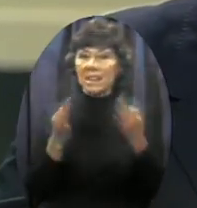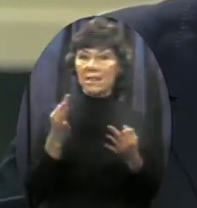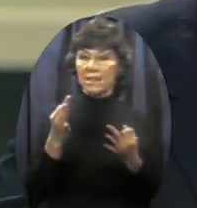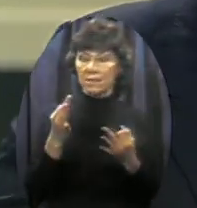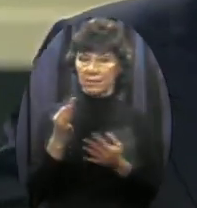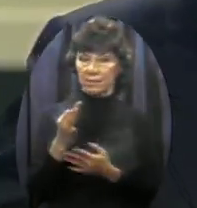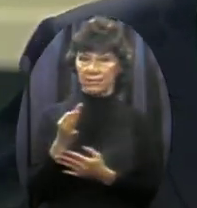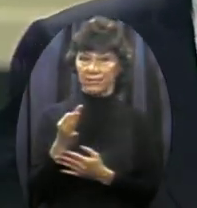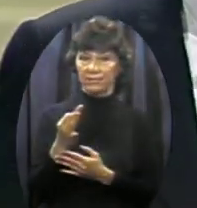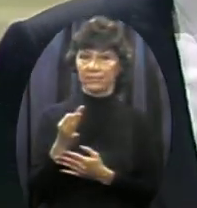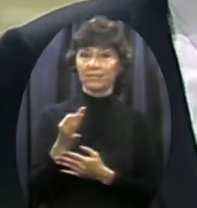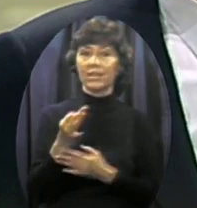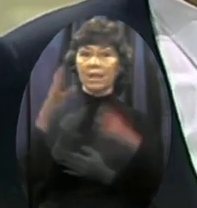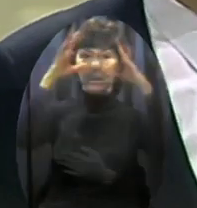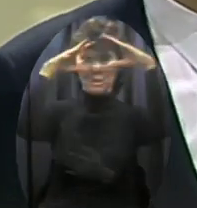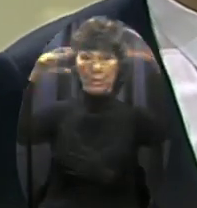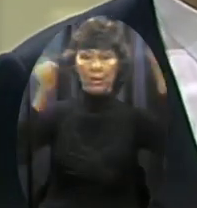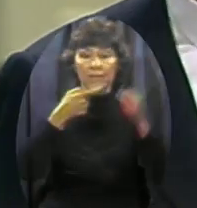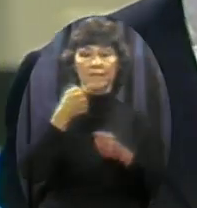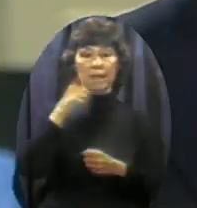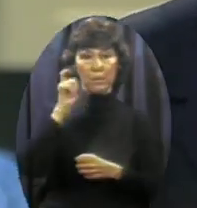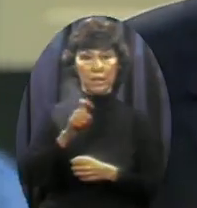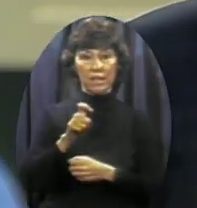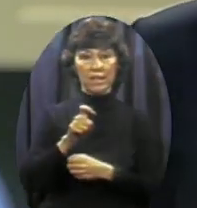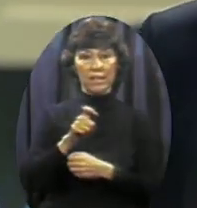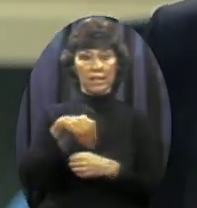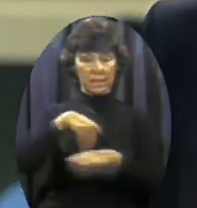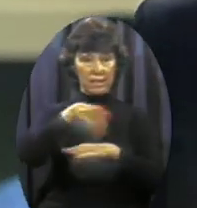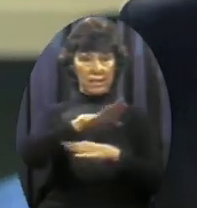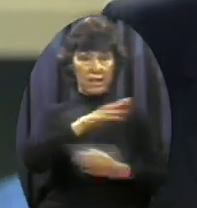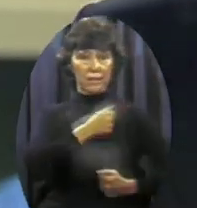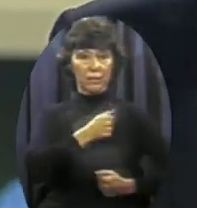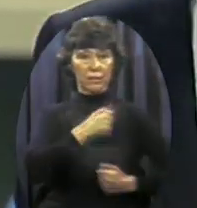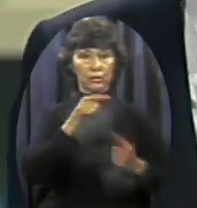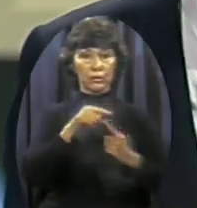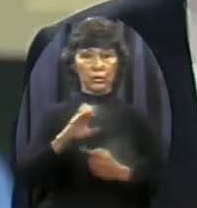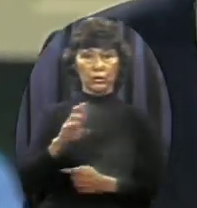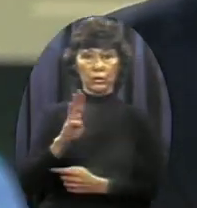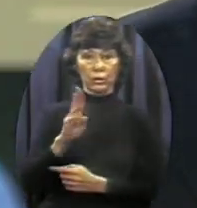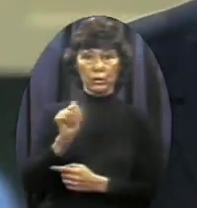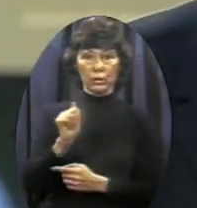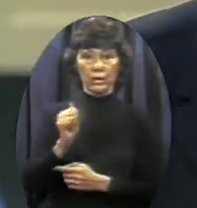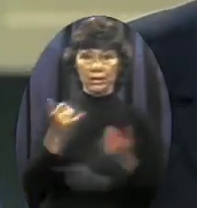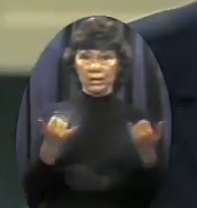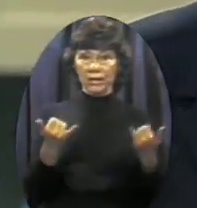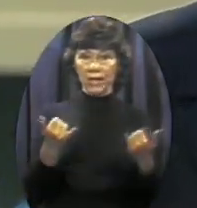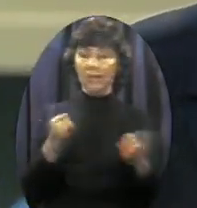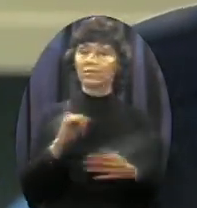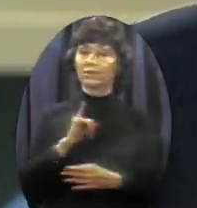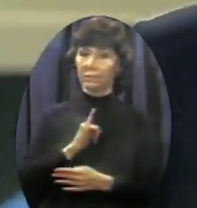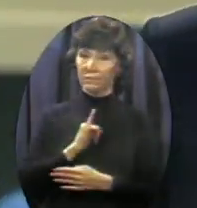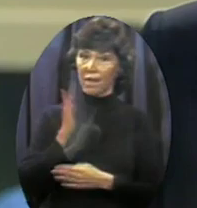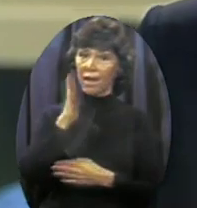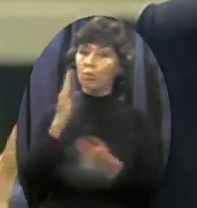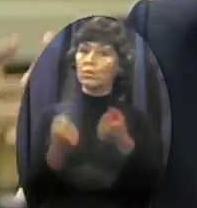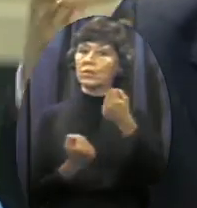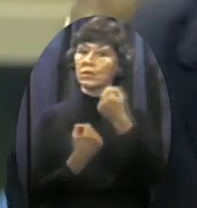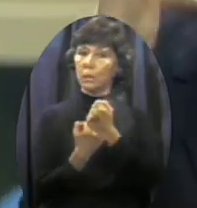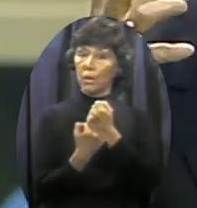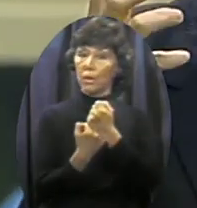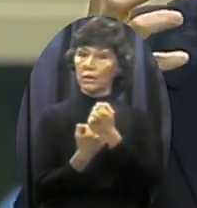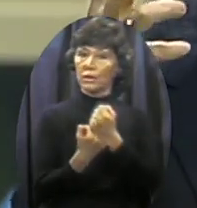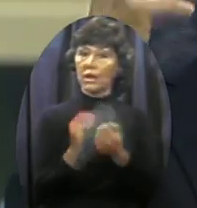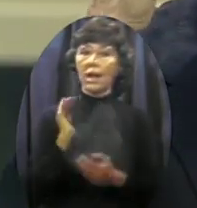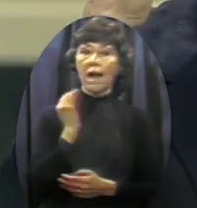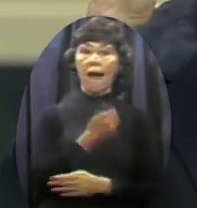And I tell you what is a fact As far as I'm concerned We're long overdue Our flag